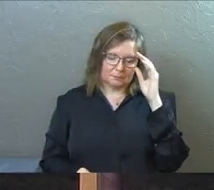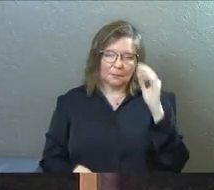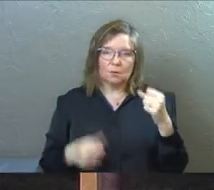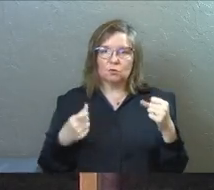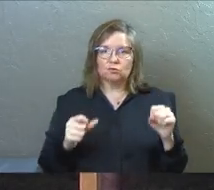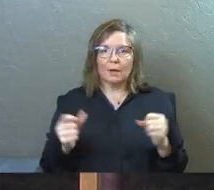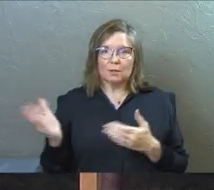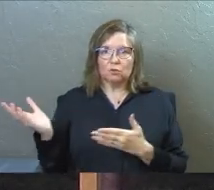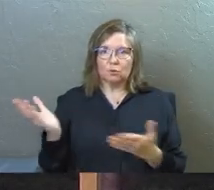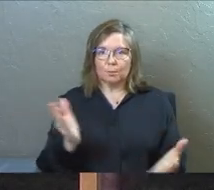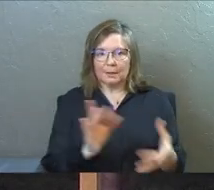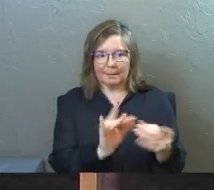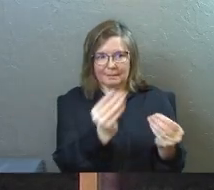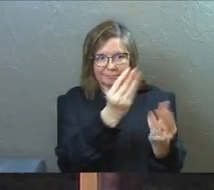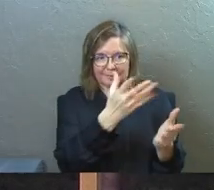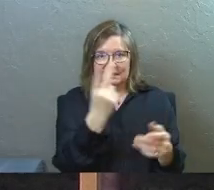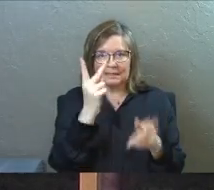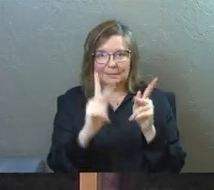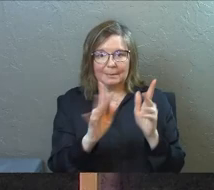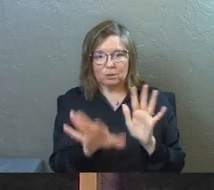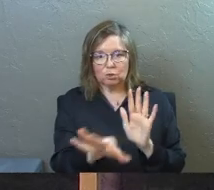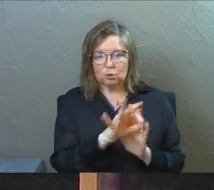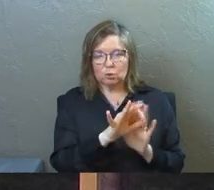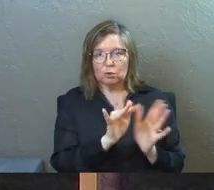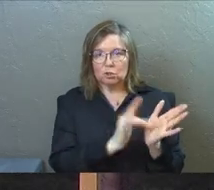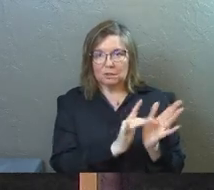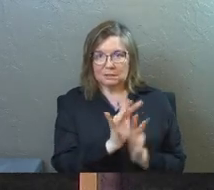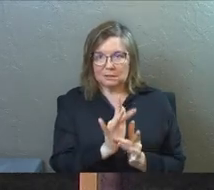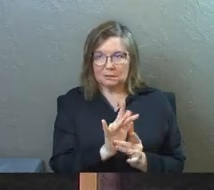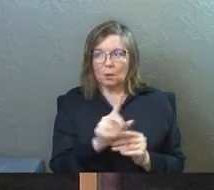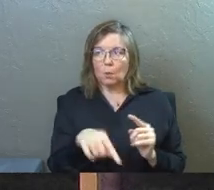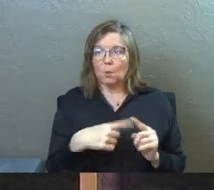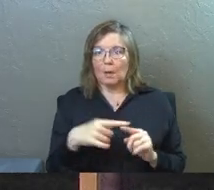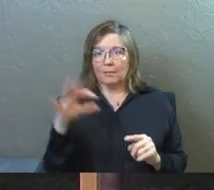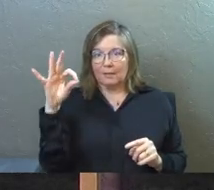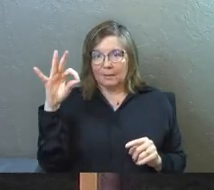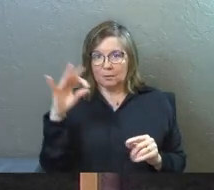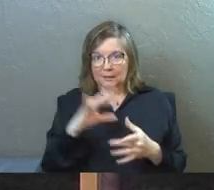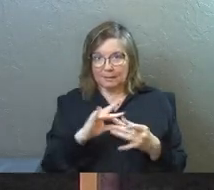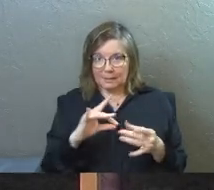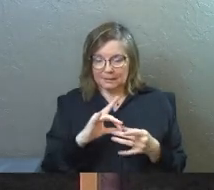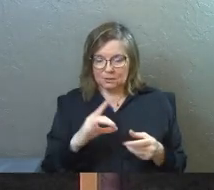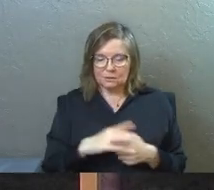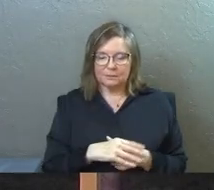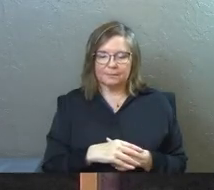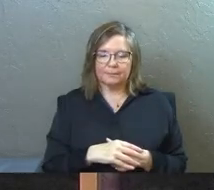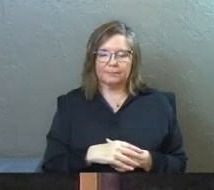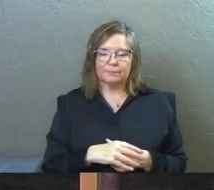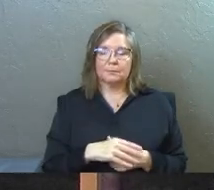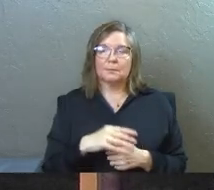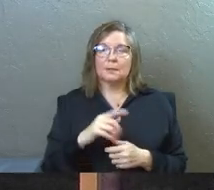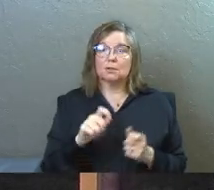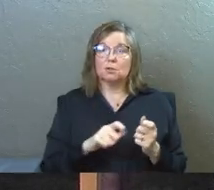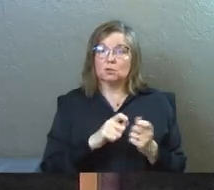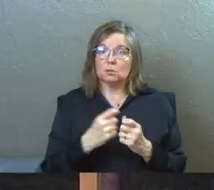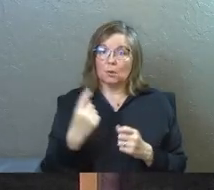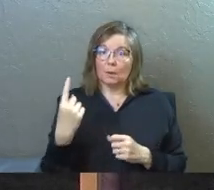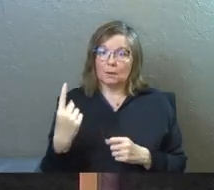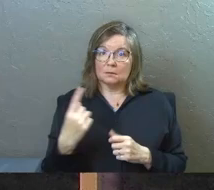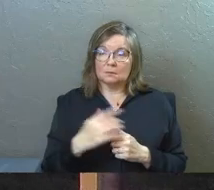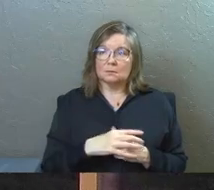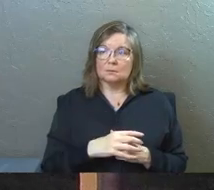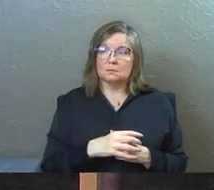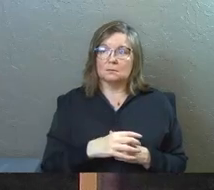And they're trying to take the message there and they're seeing people choose Jesus when they preach the message. And certain ones,